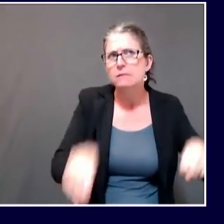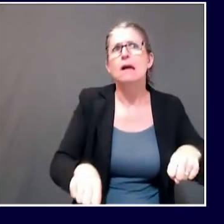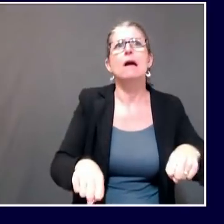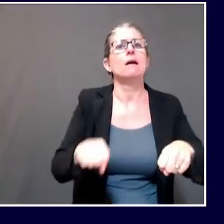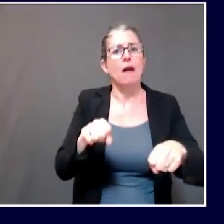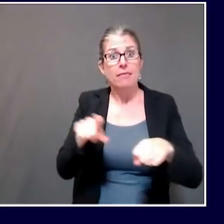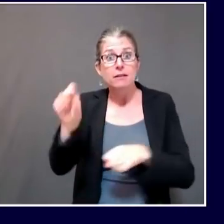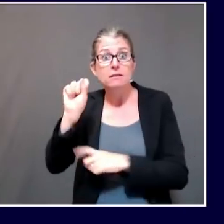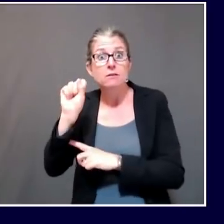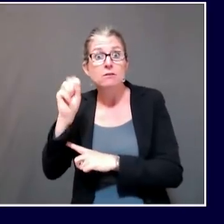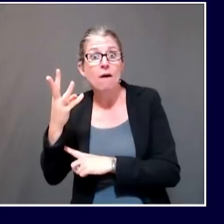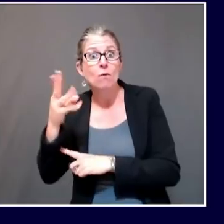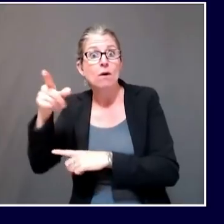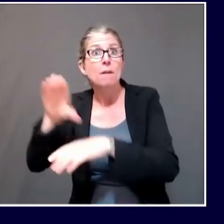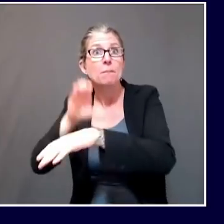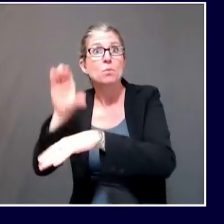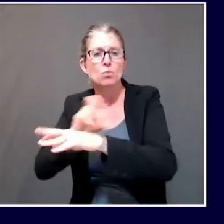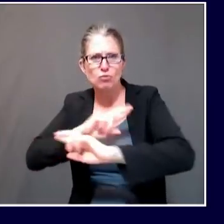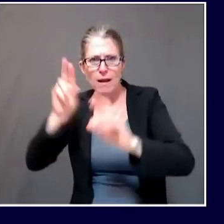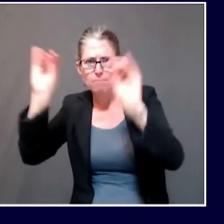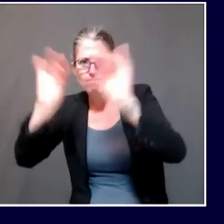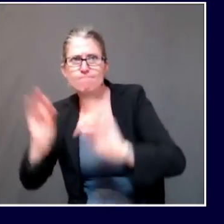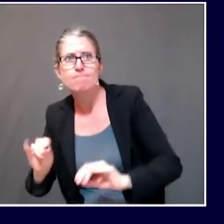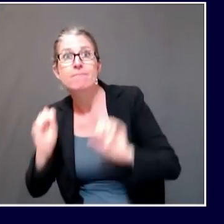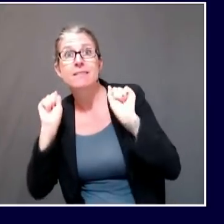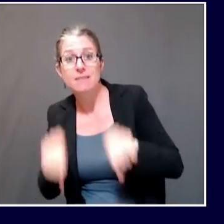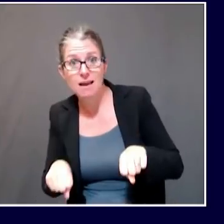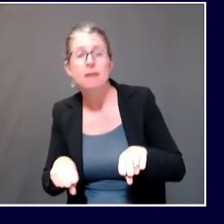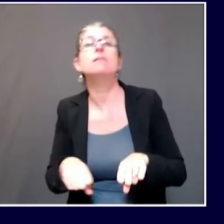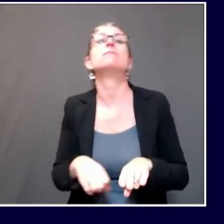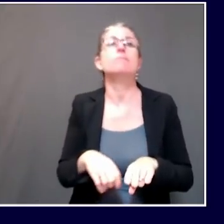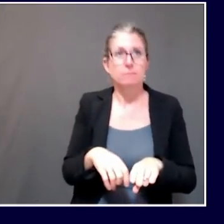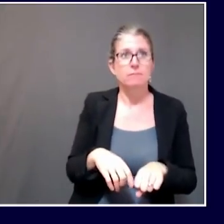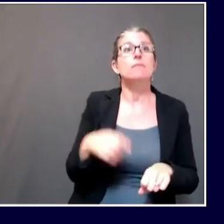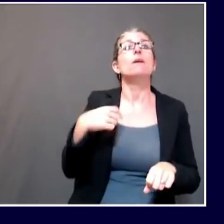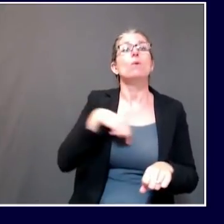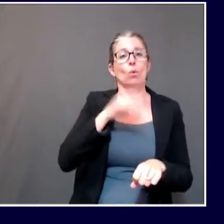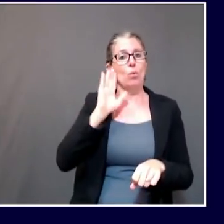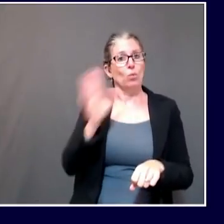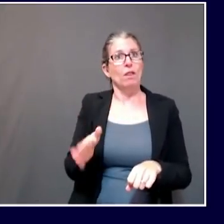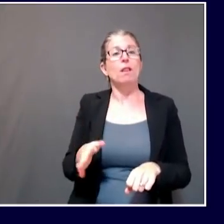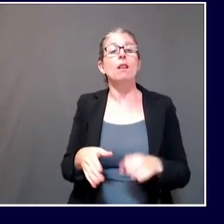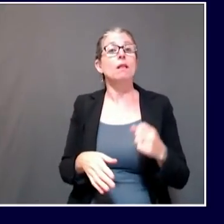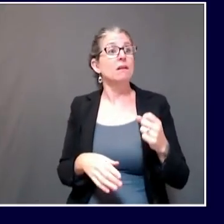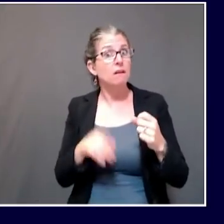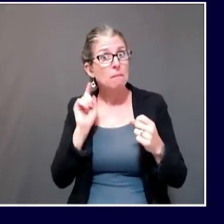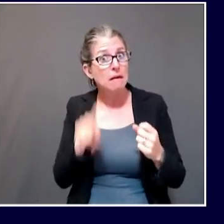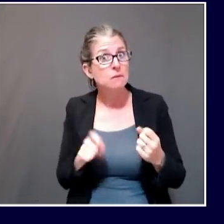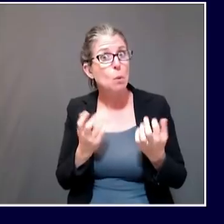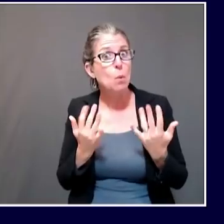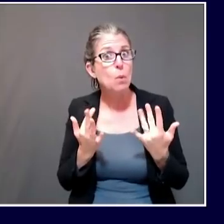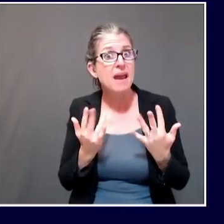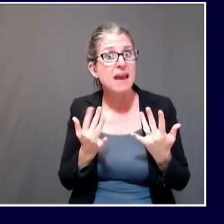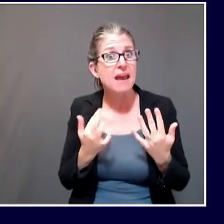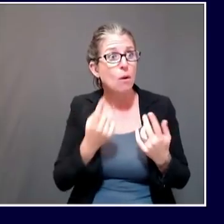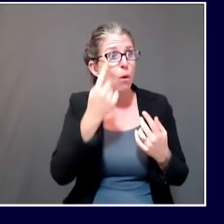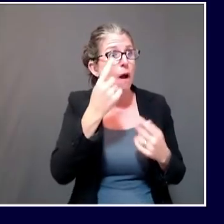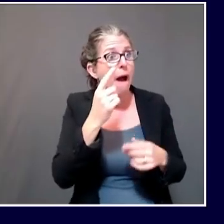out from the federal government last week. The plans are due to Maine Department of Health and Human Services by September 15th.